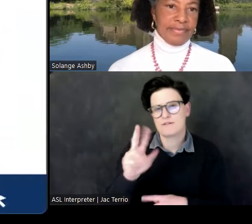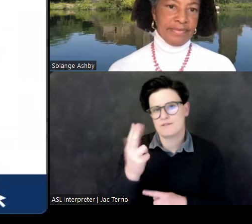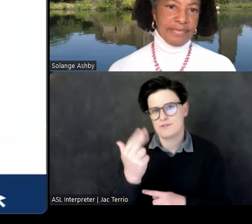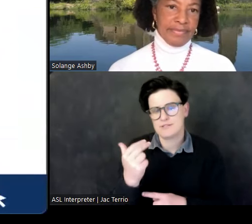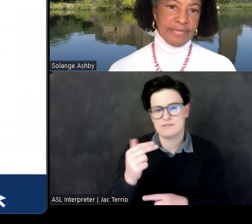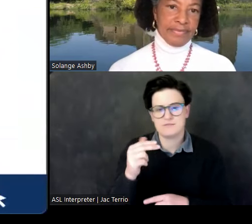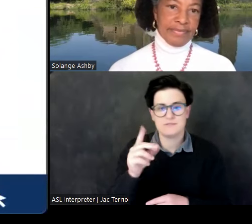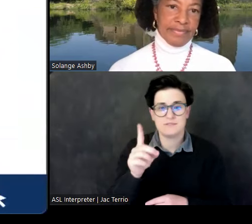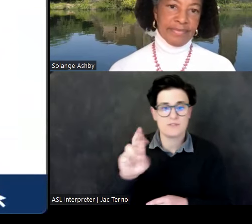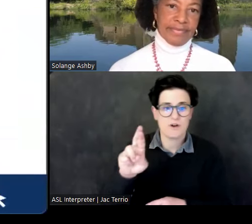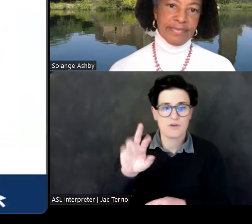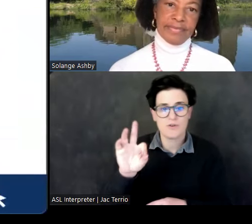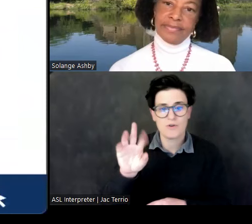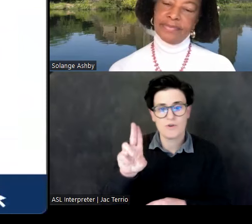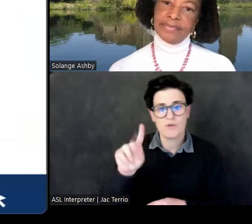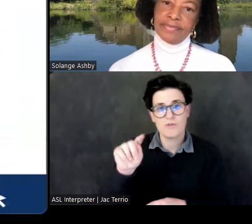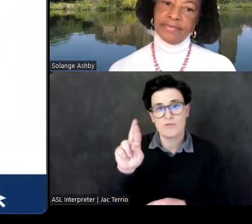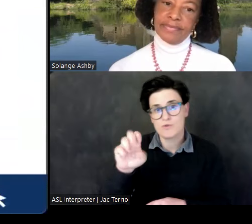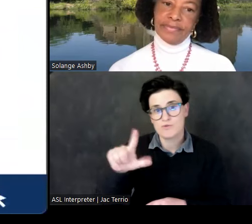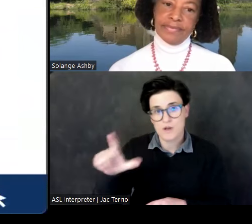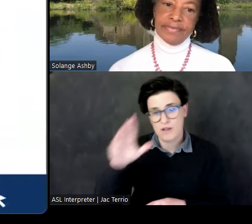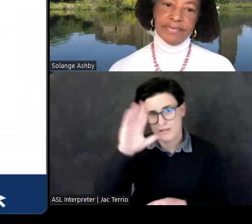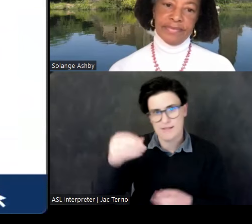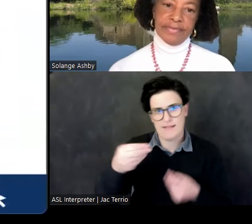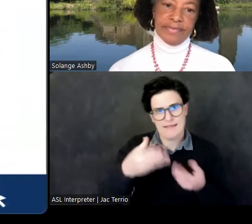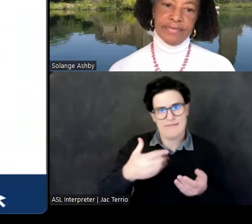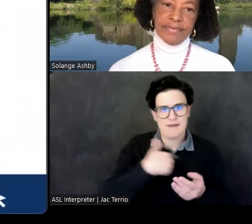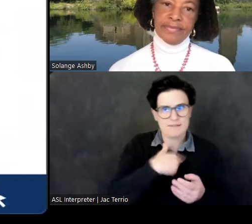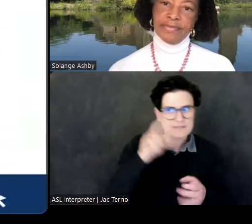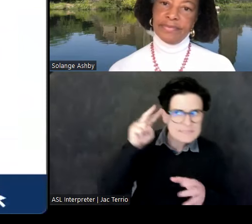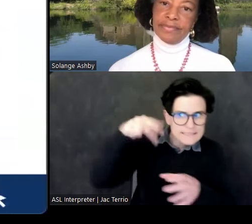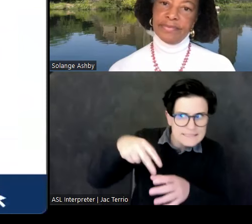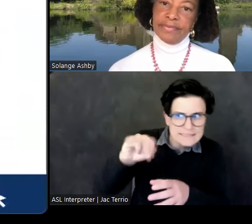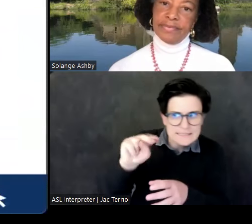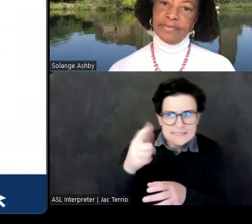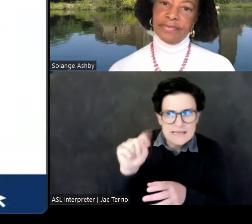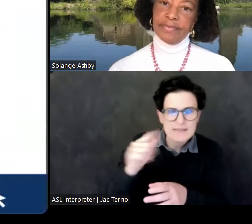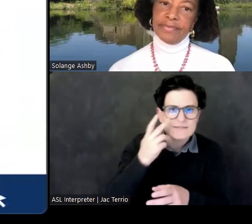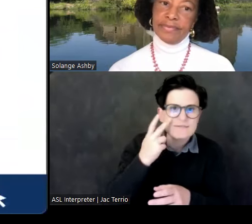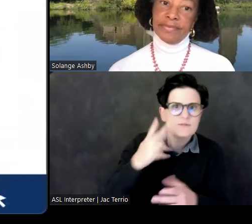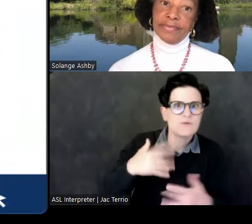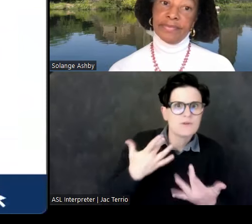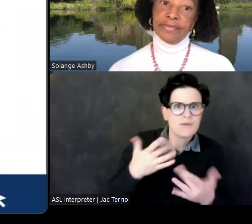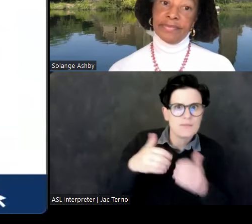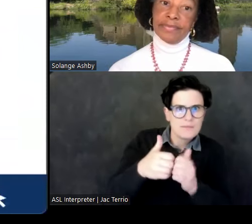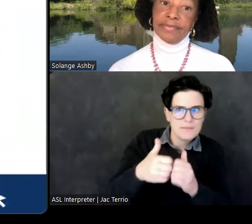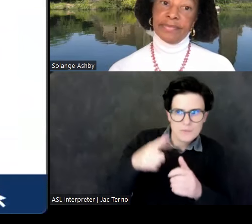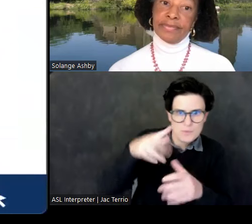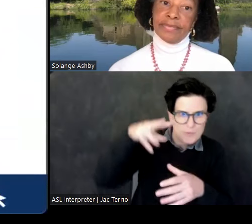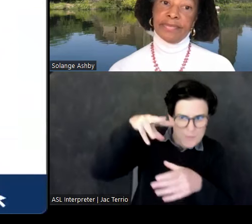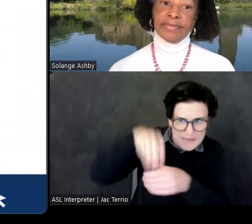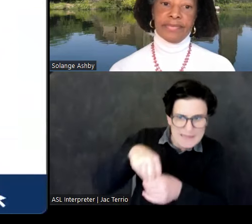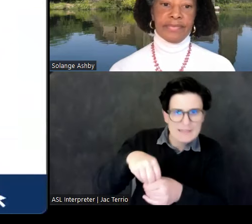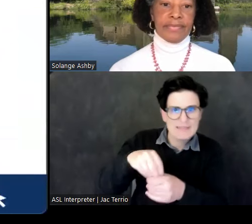Futrell gives us some insights into what it's like to be in the Coliseum as part of the audience, I think.